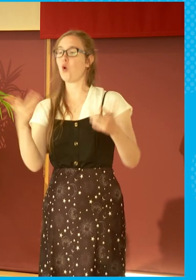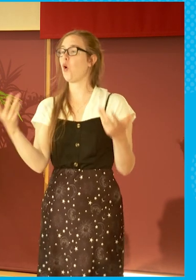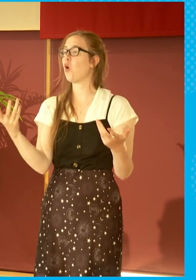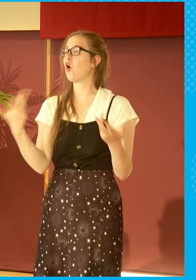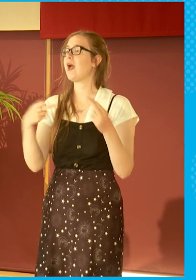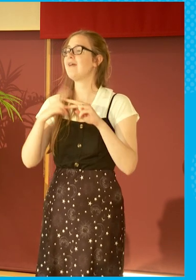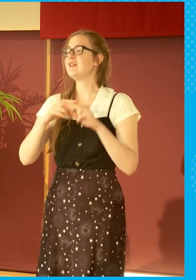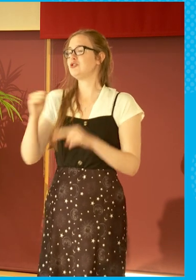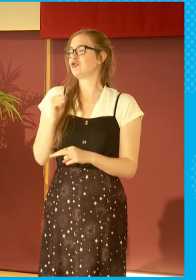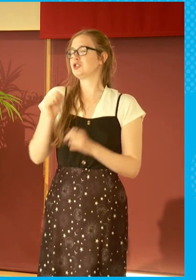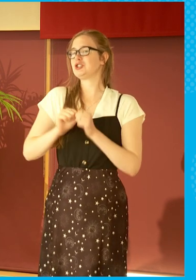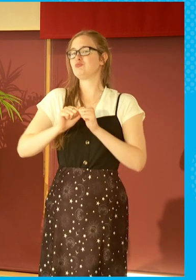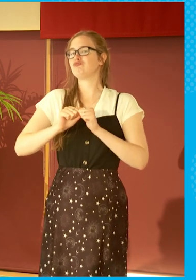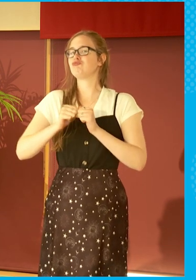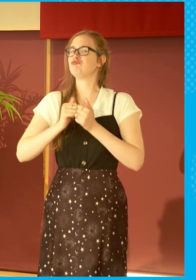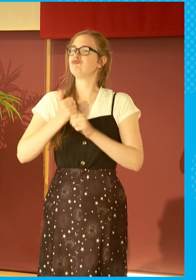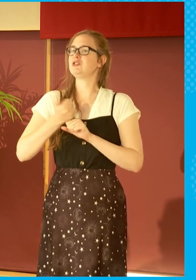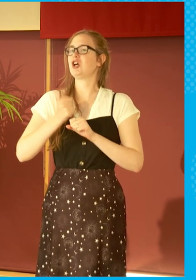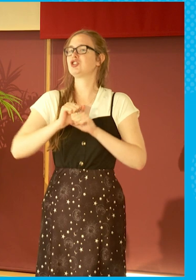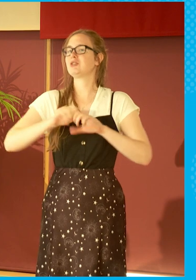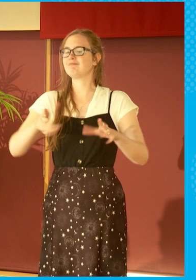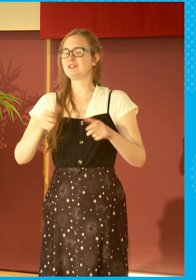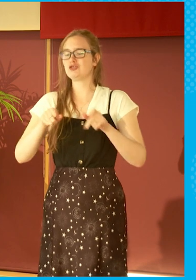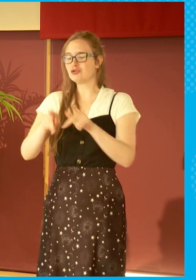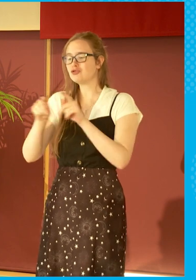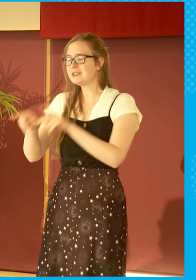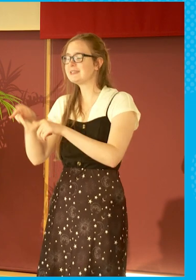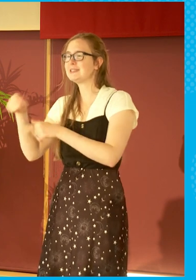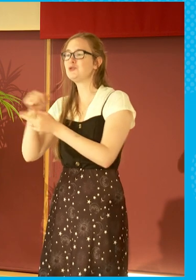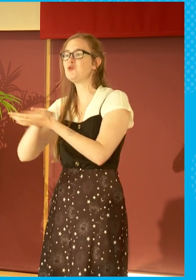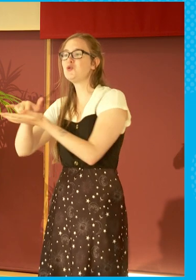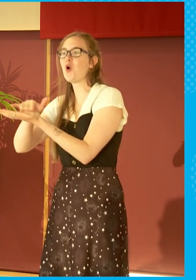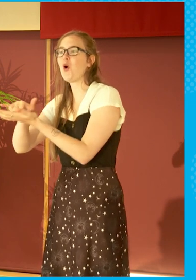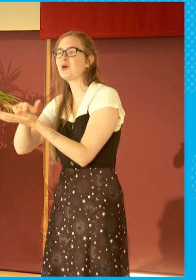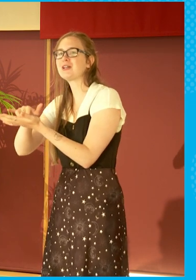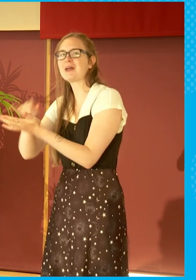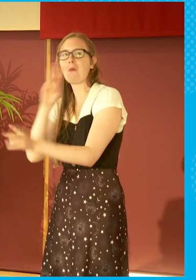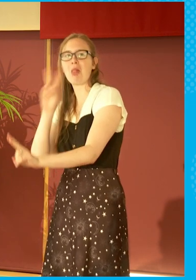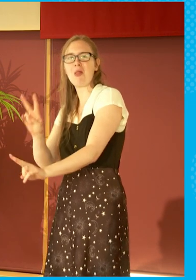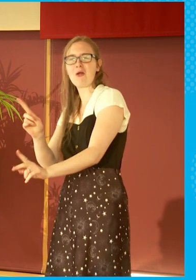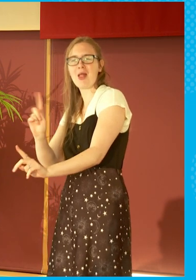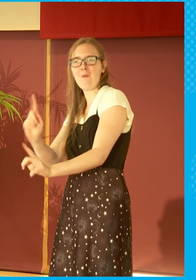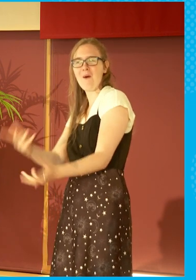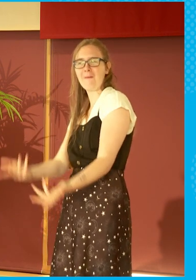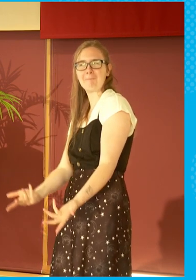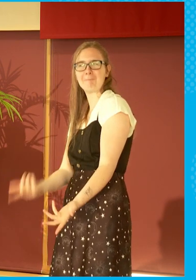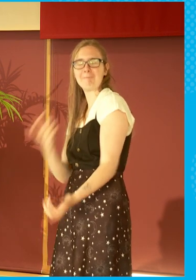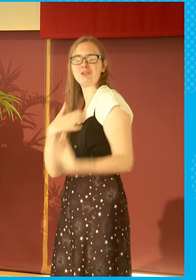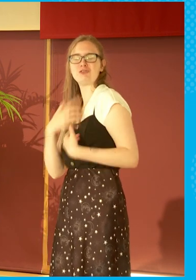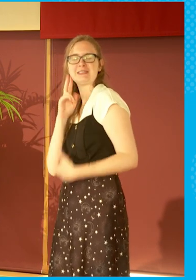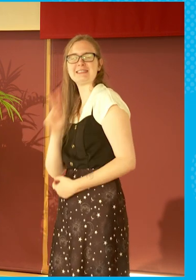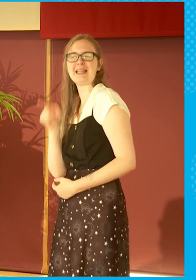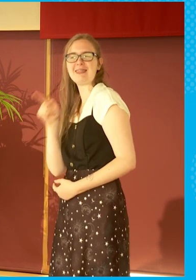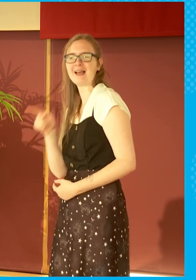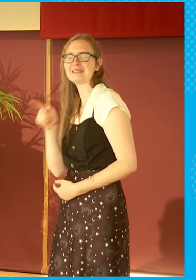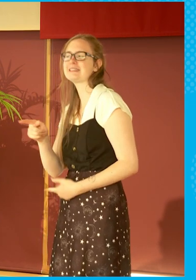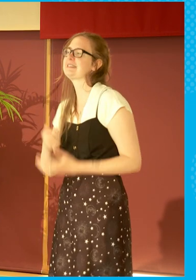if it was a Scottish production company locking streets down in New York, you see? But I think